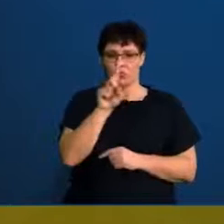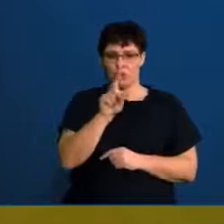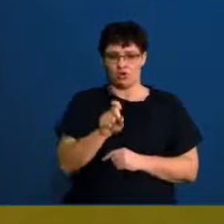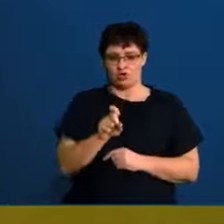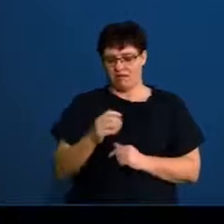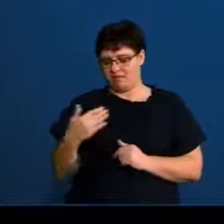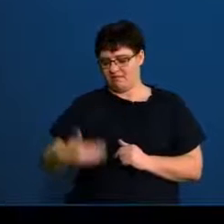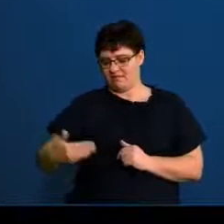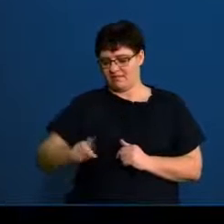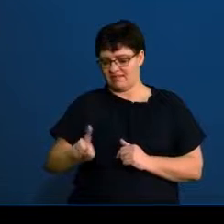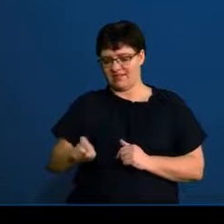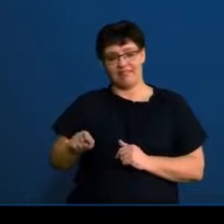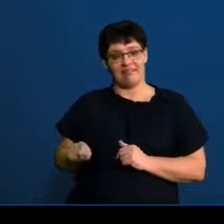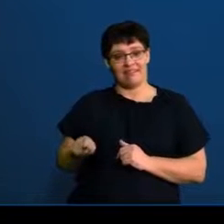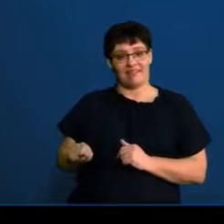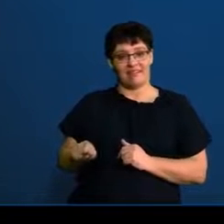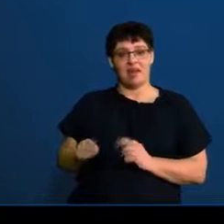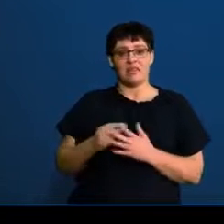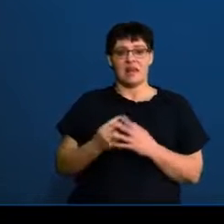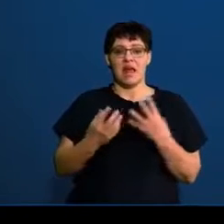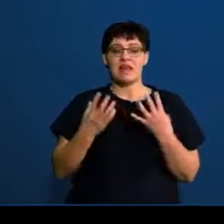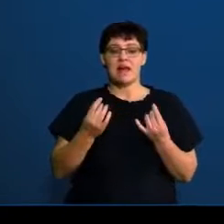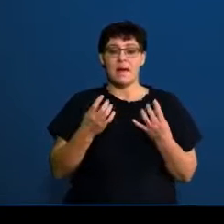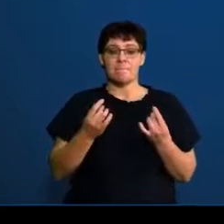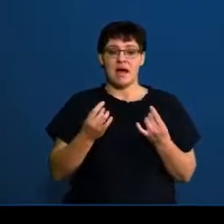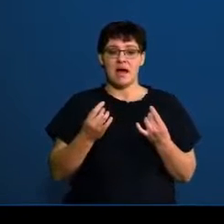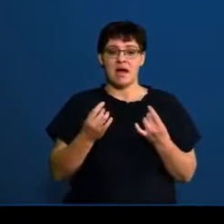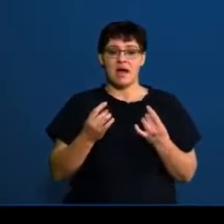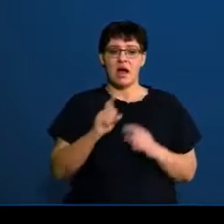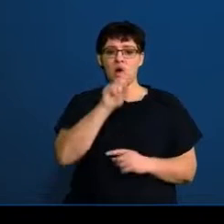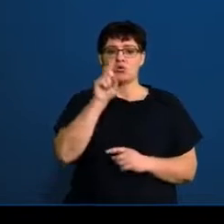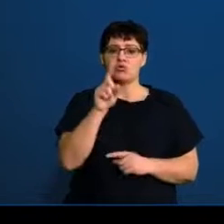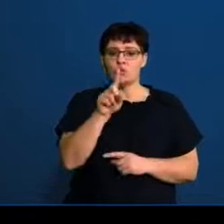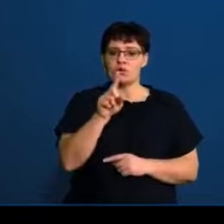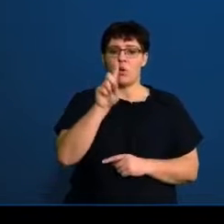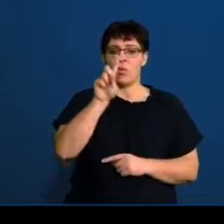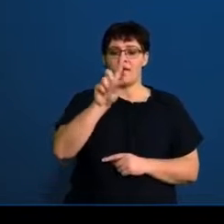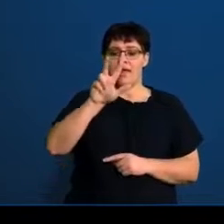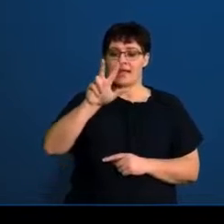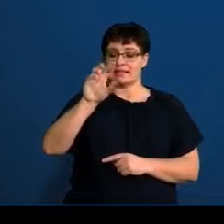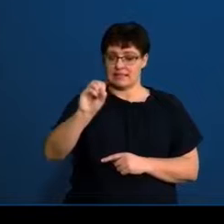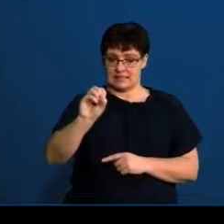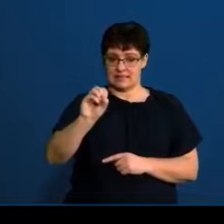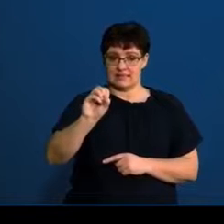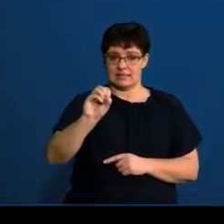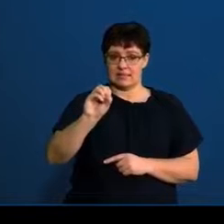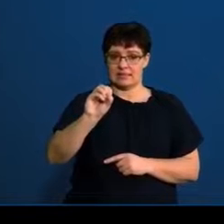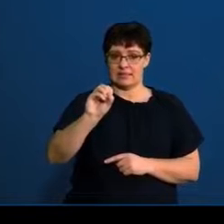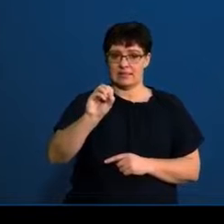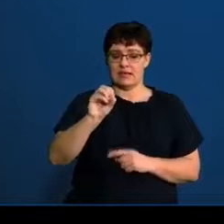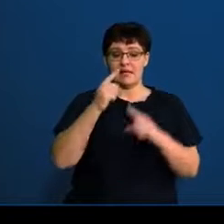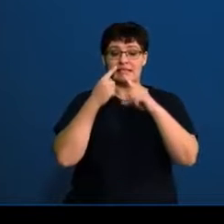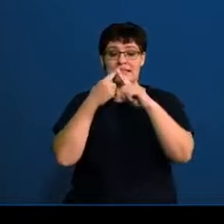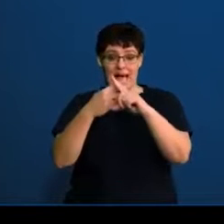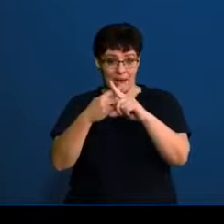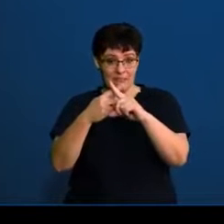mark on the second line. Then I take the number that is above my question mark, which is 180, and I multiply